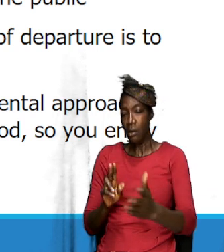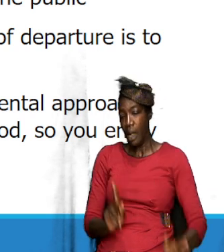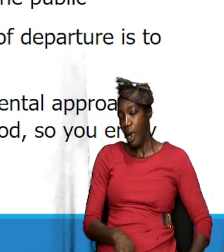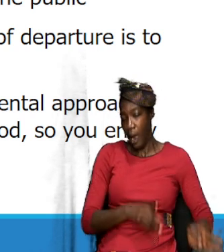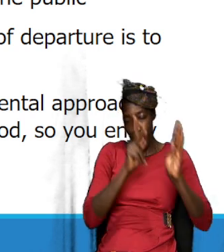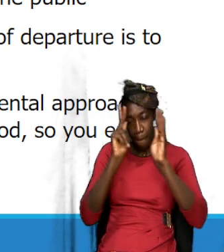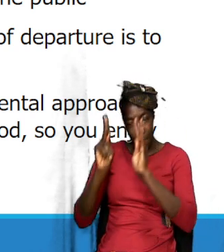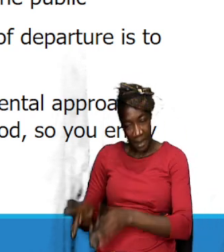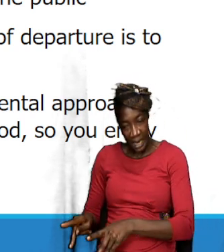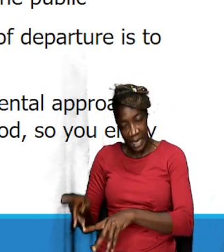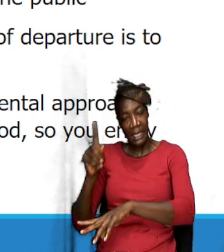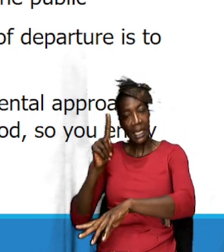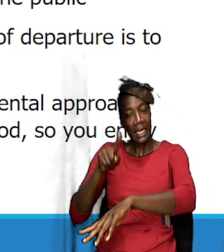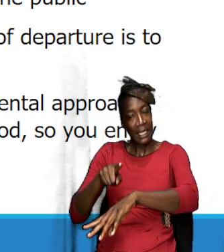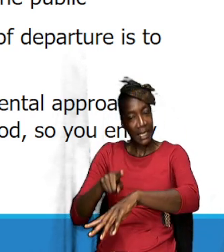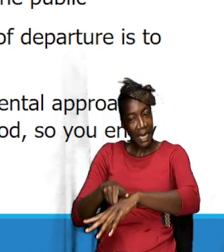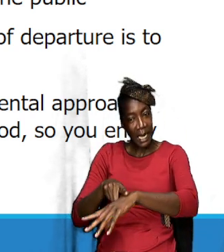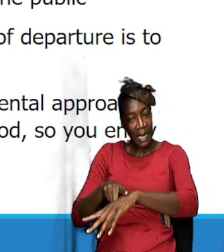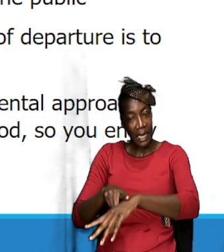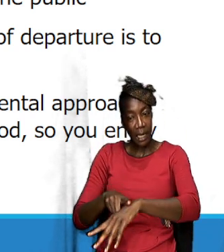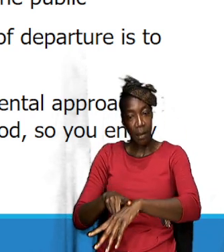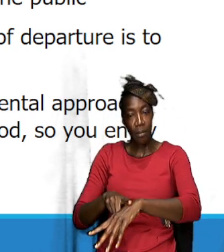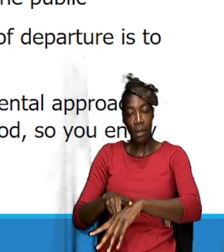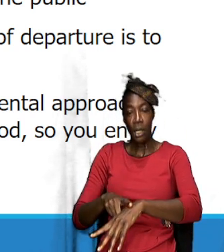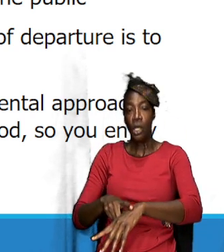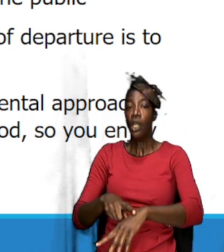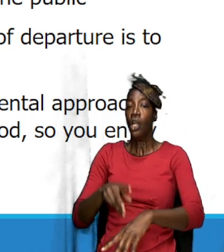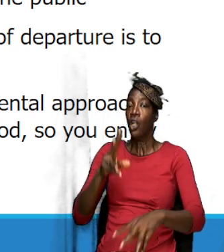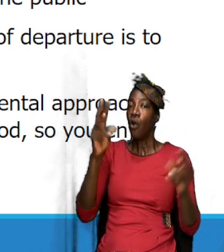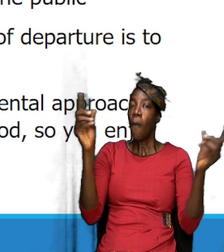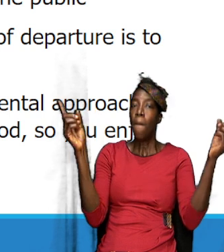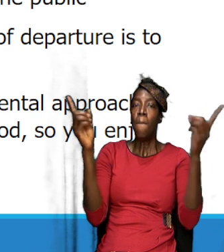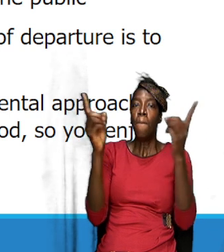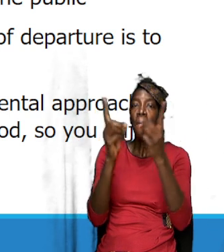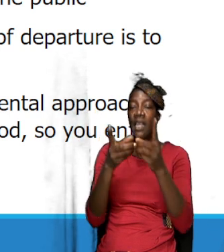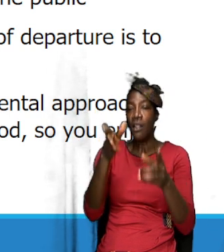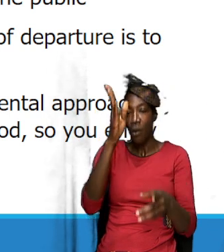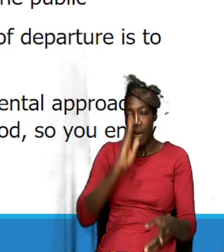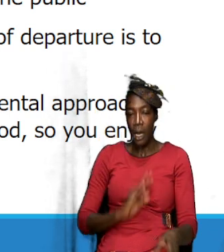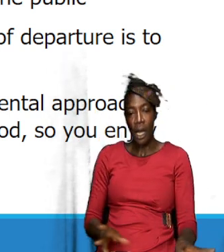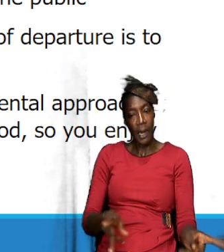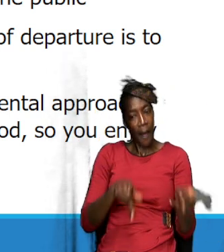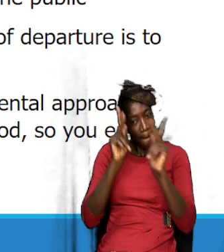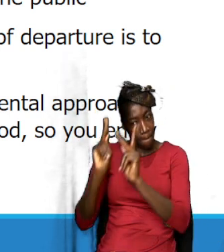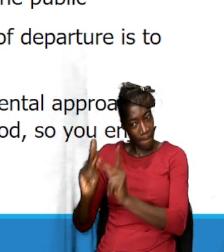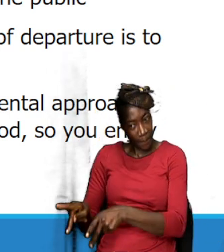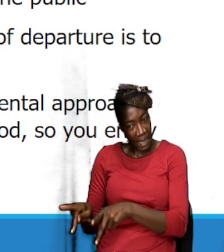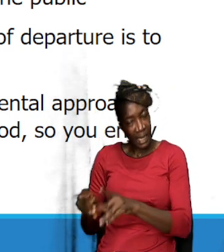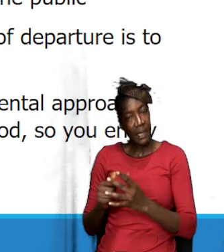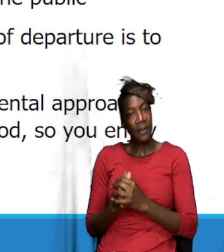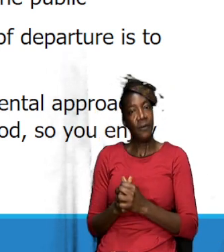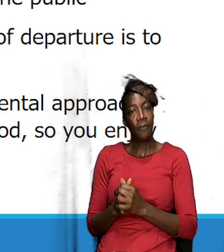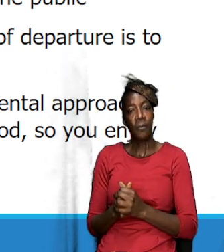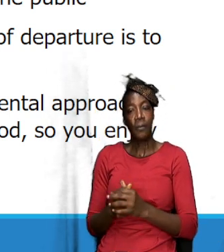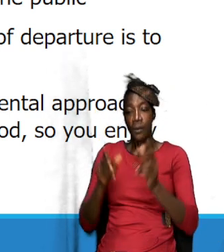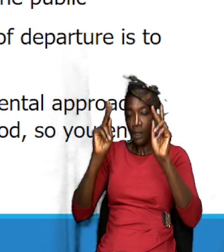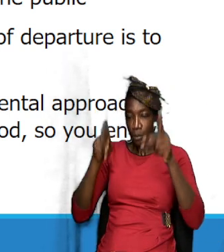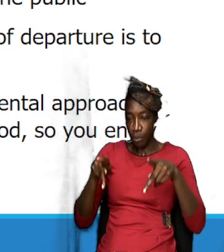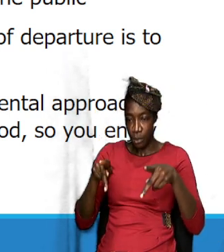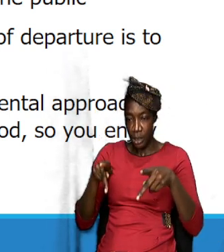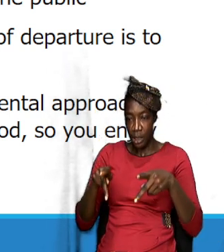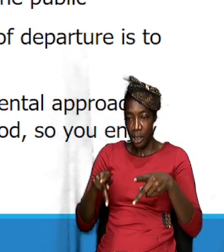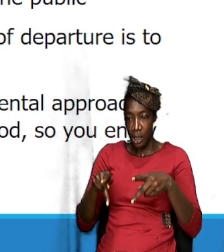a time that you're going to meet with God. Plan it out and put it in your